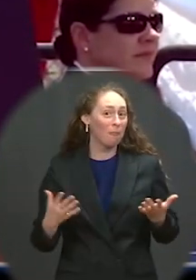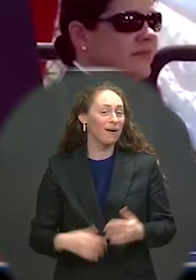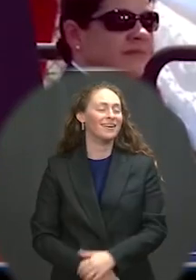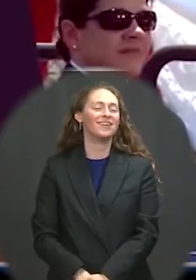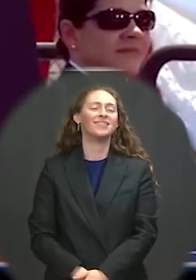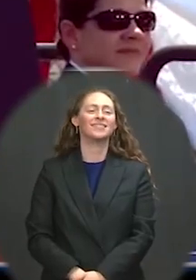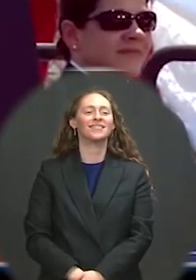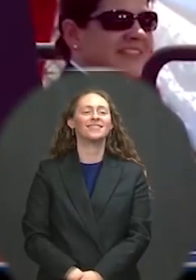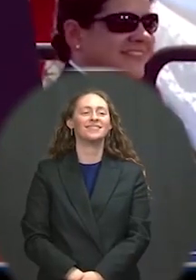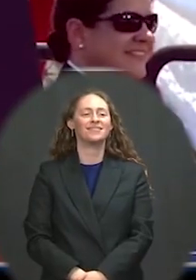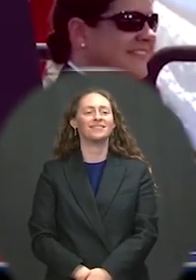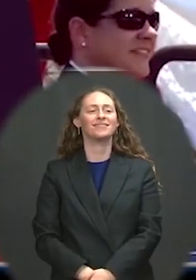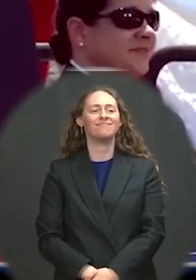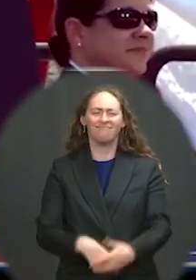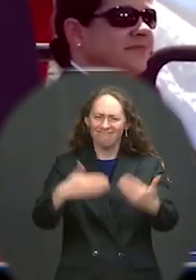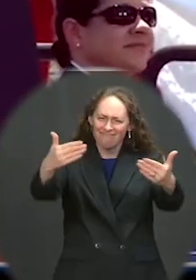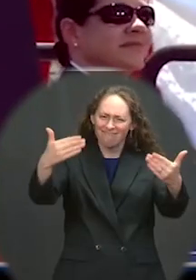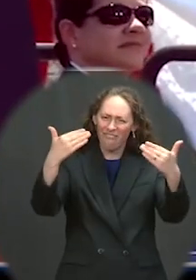It's okay.